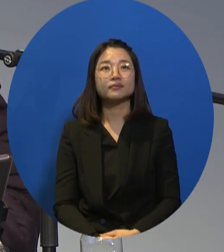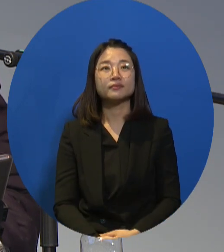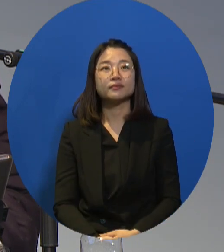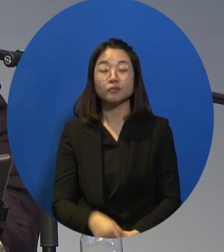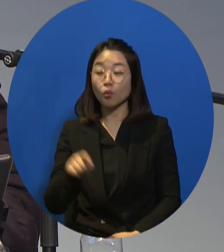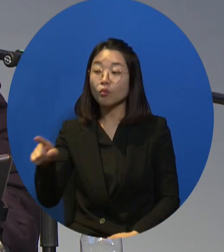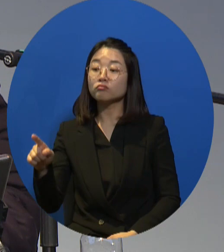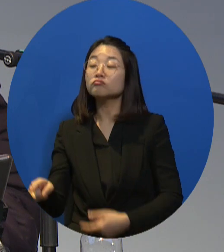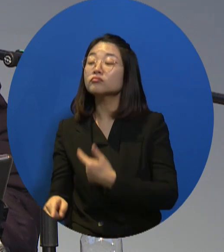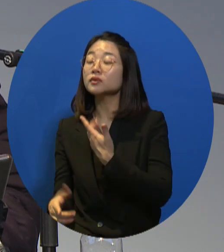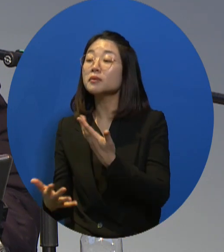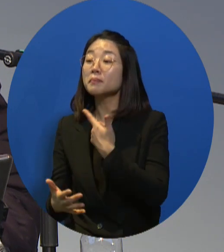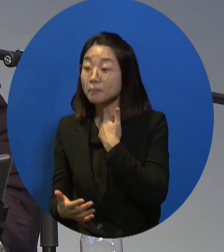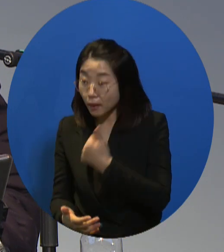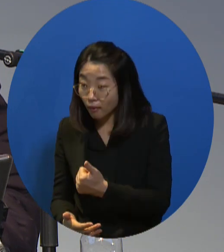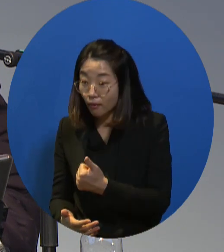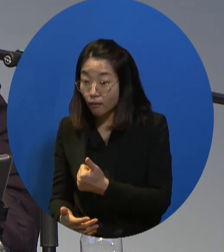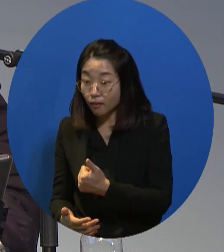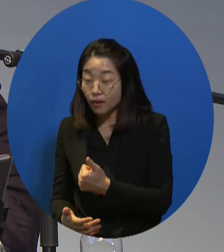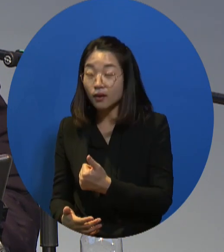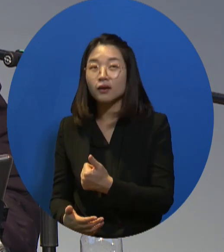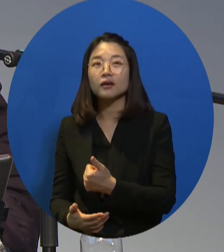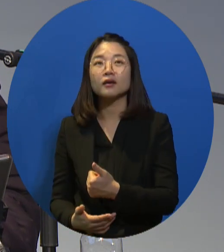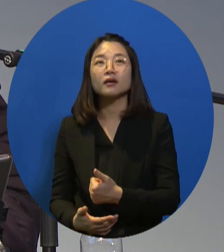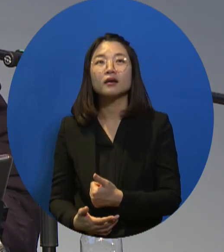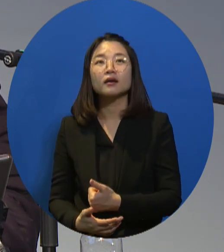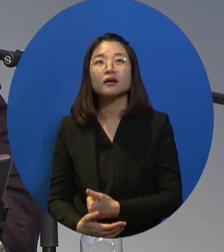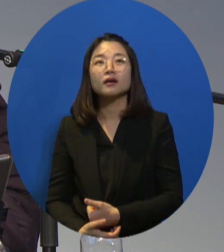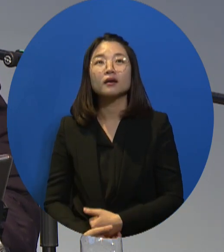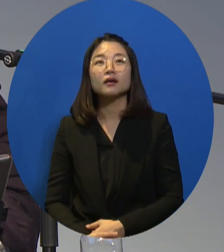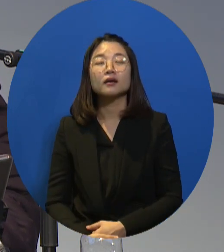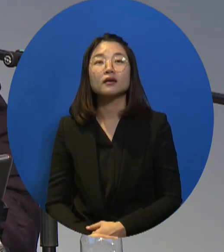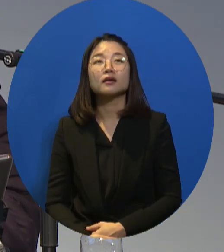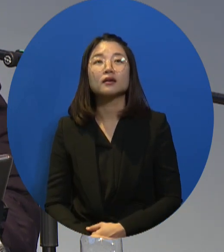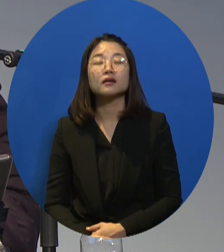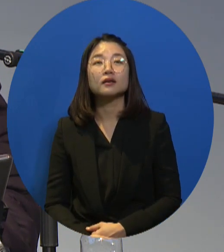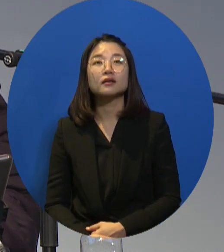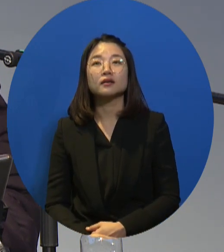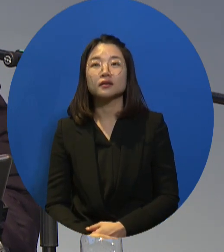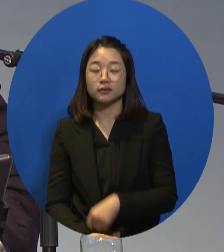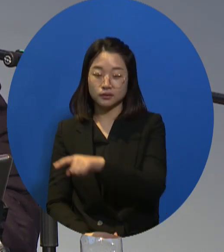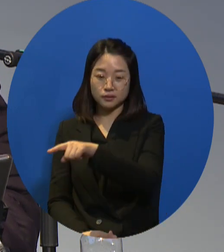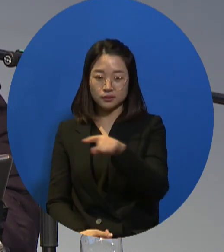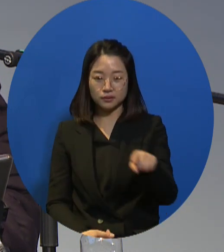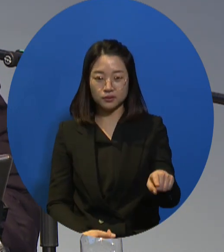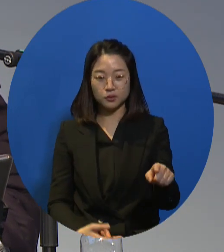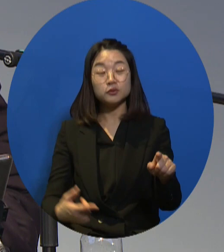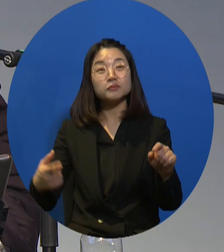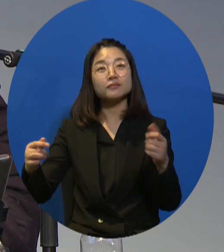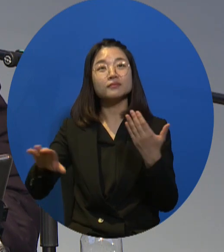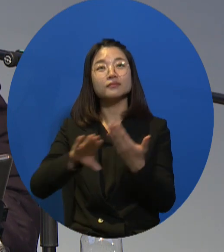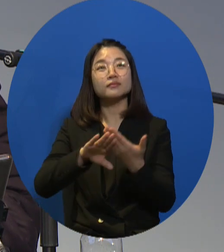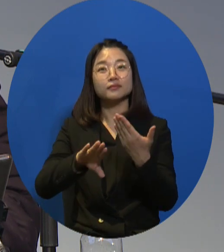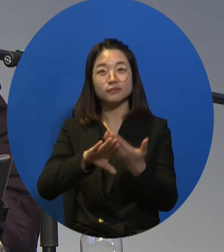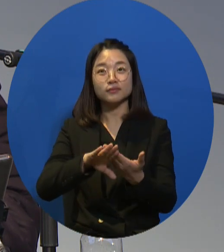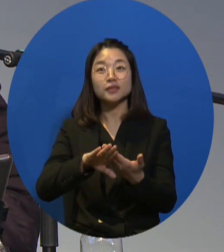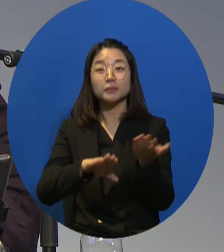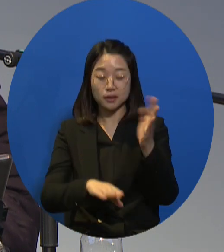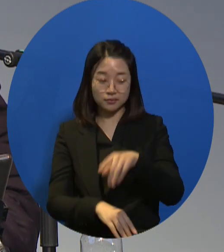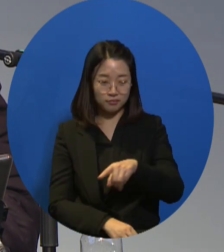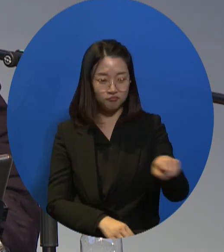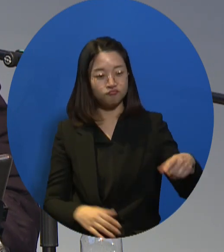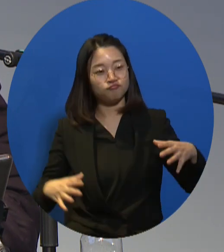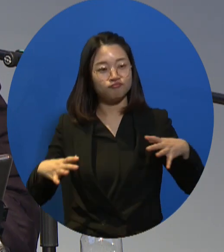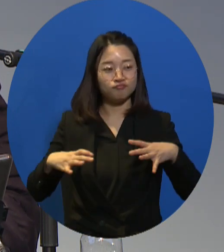But when you actually talk to the participants of this rights-based employment program, you can find that they are